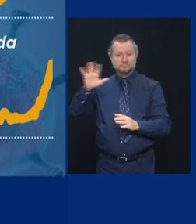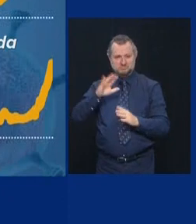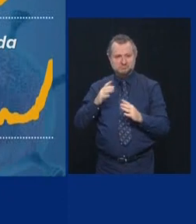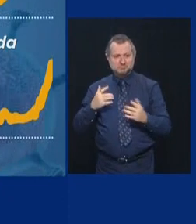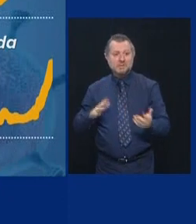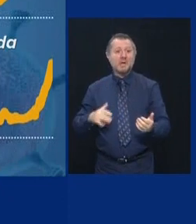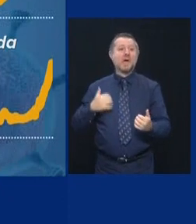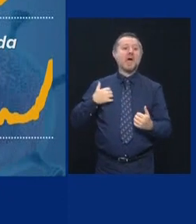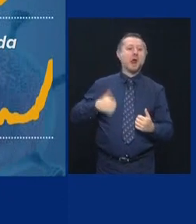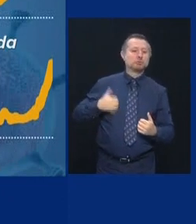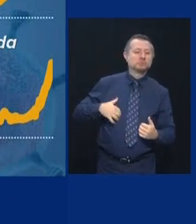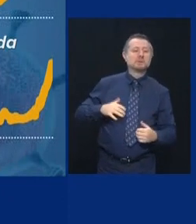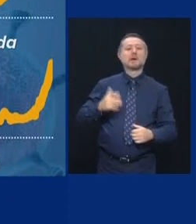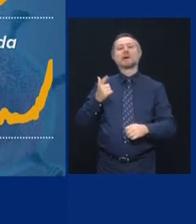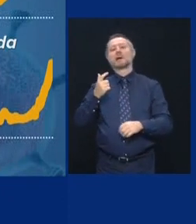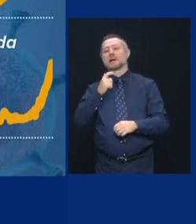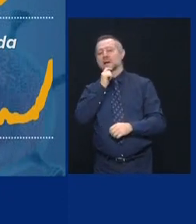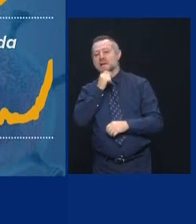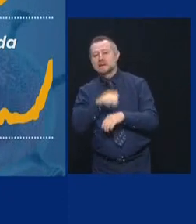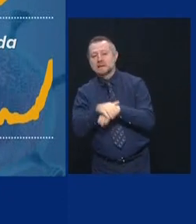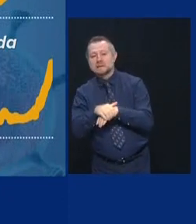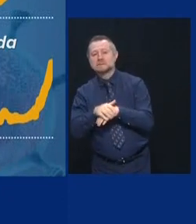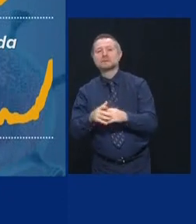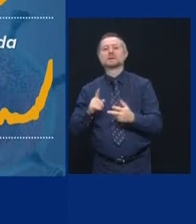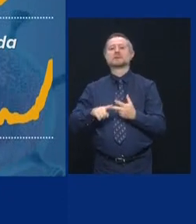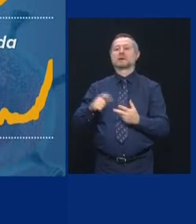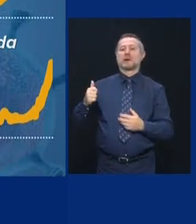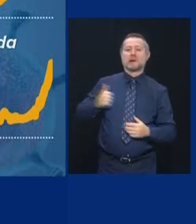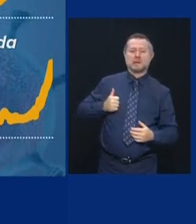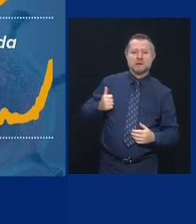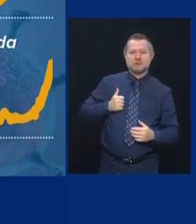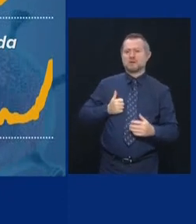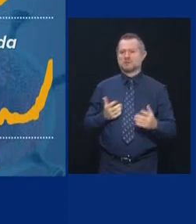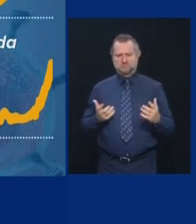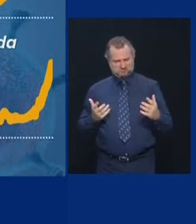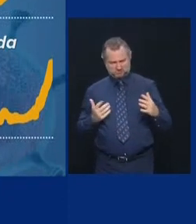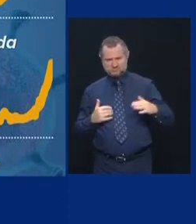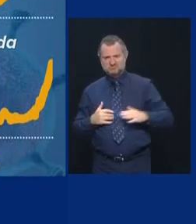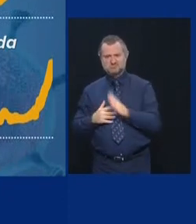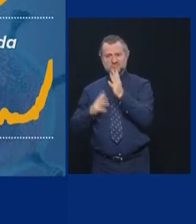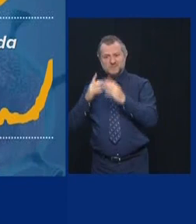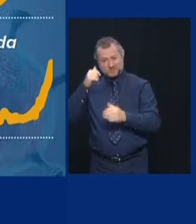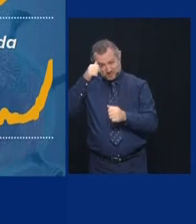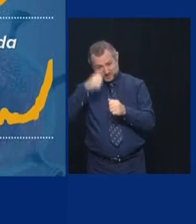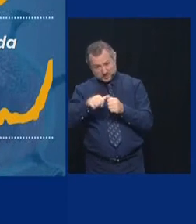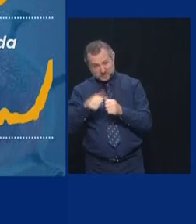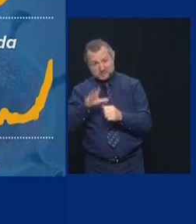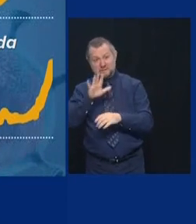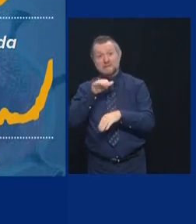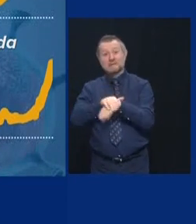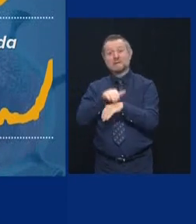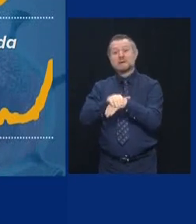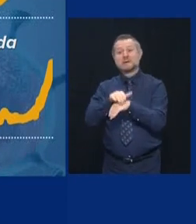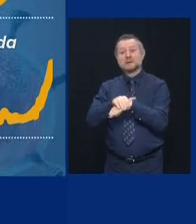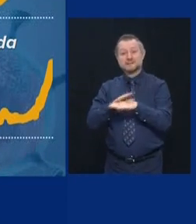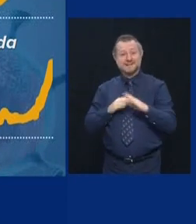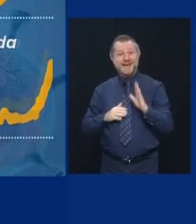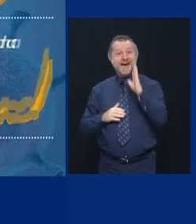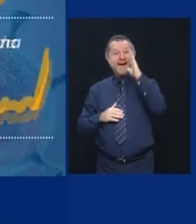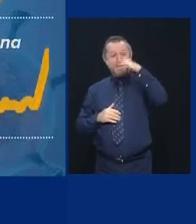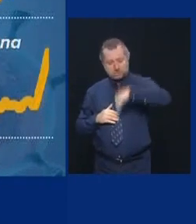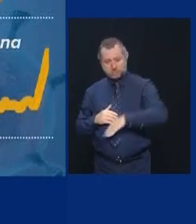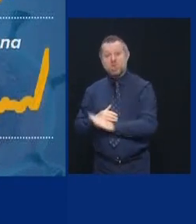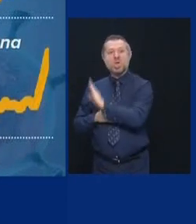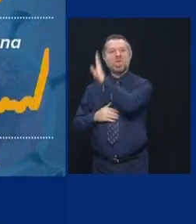a problem. The UK has a problem. And the UK, remember, they were up, they were down, they're up